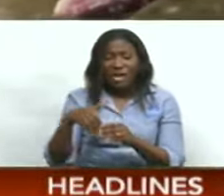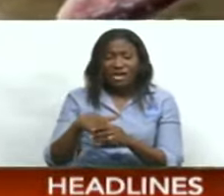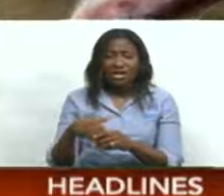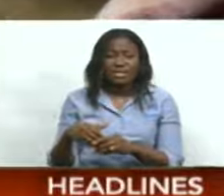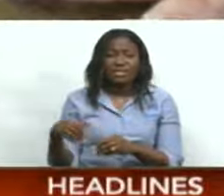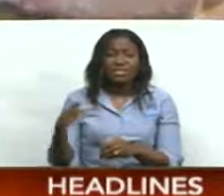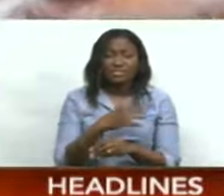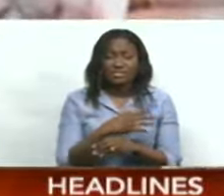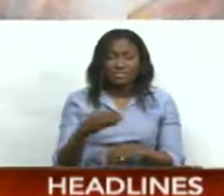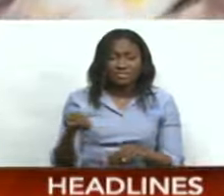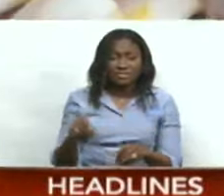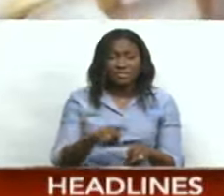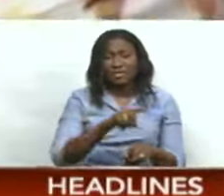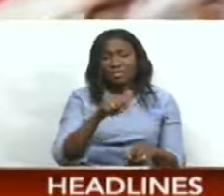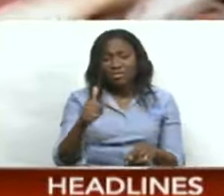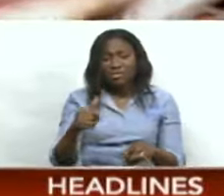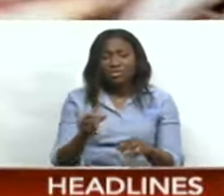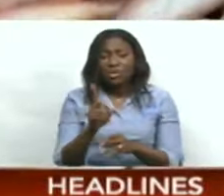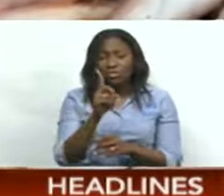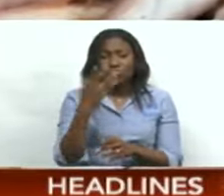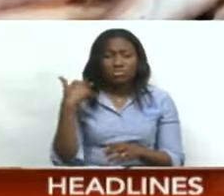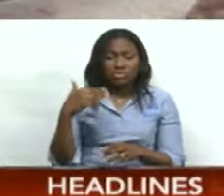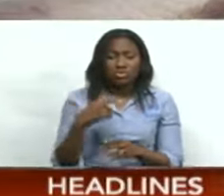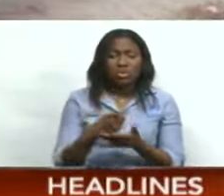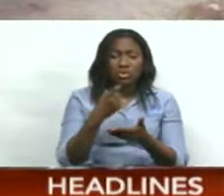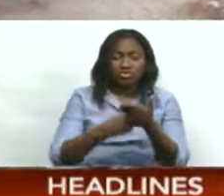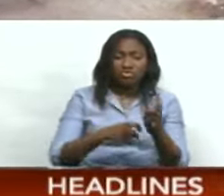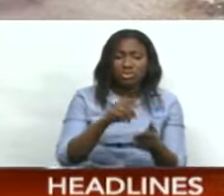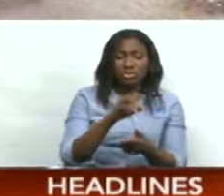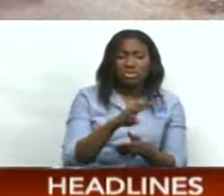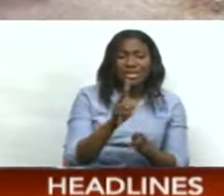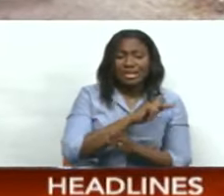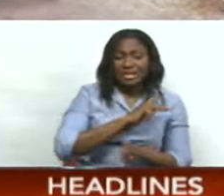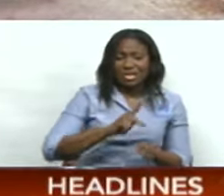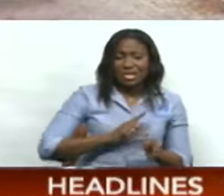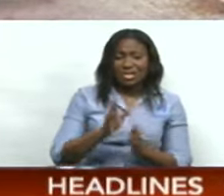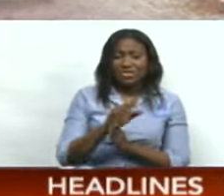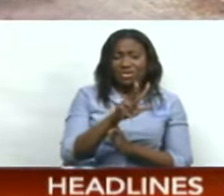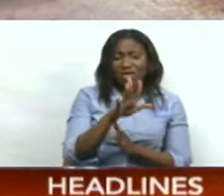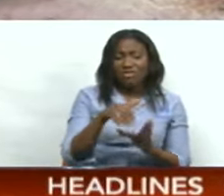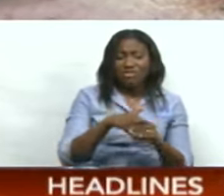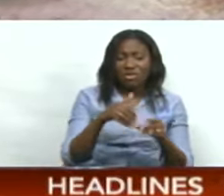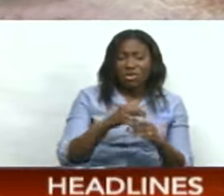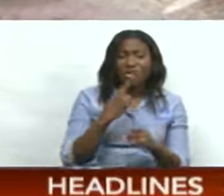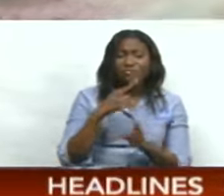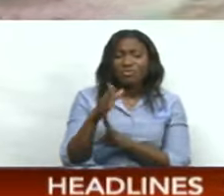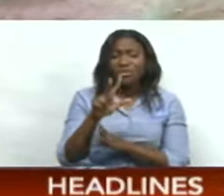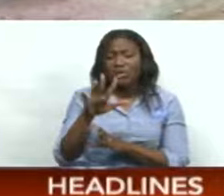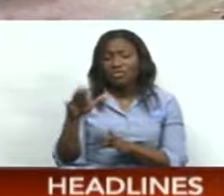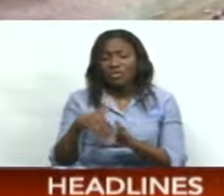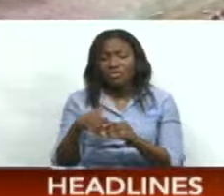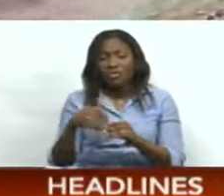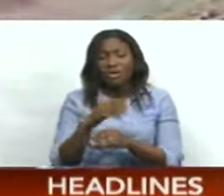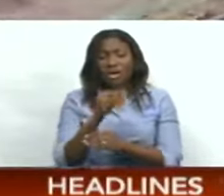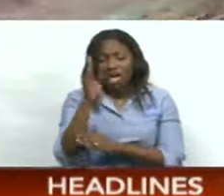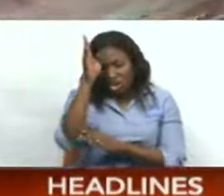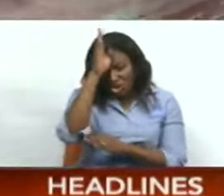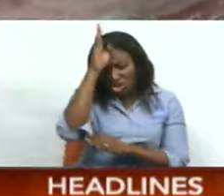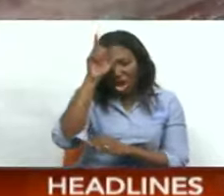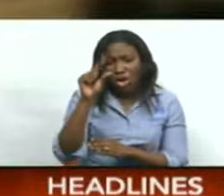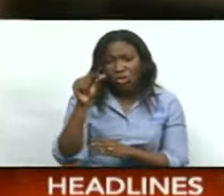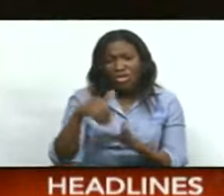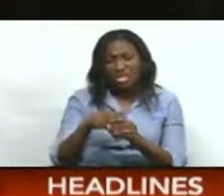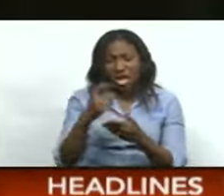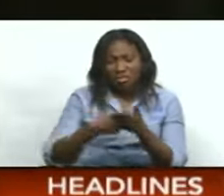At Utahiti, carry went for $45 per pong, kingfish $35, redfish $35 and shark $20.